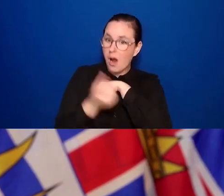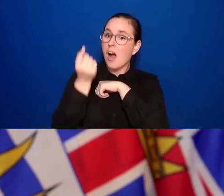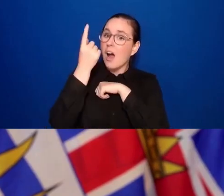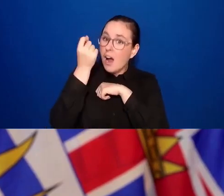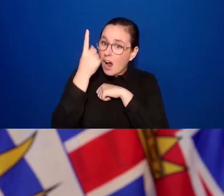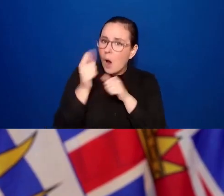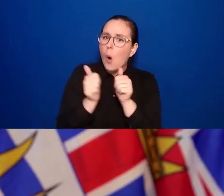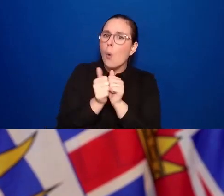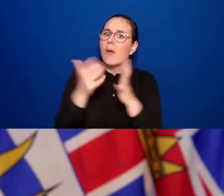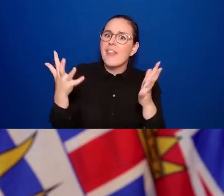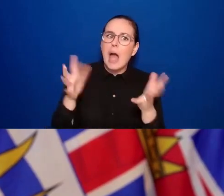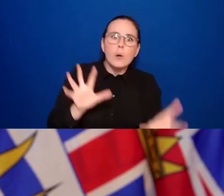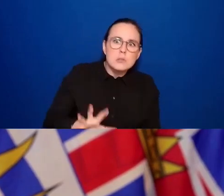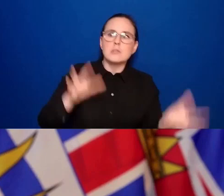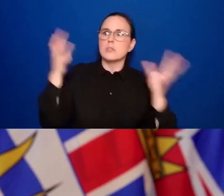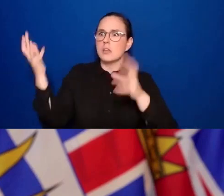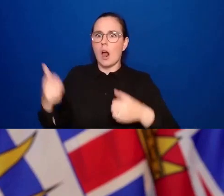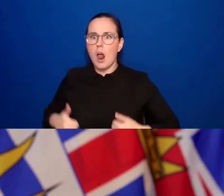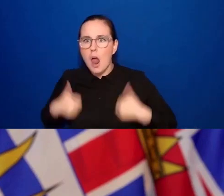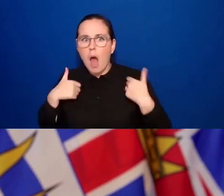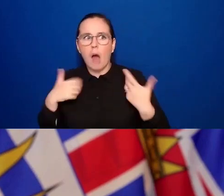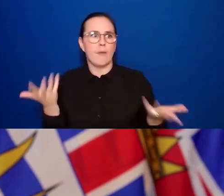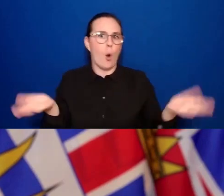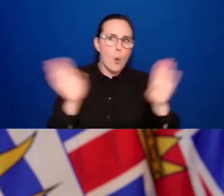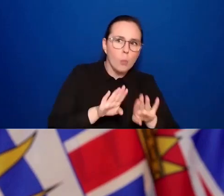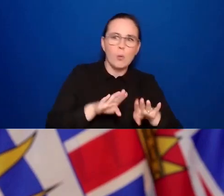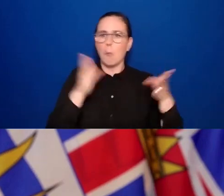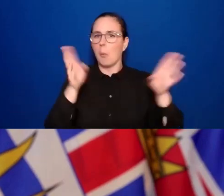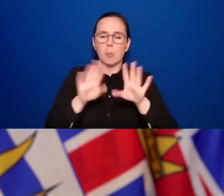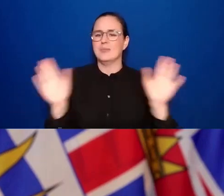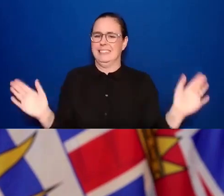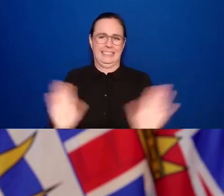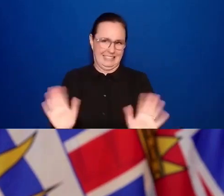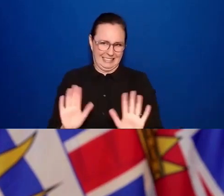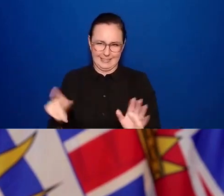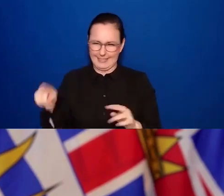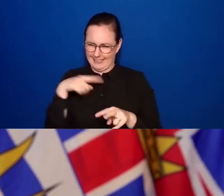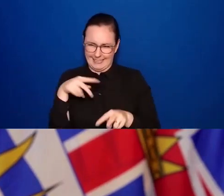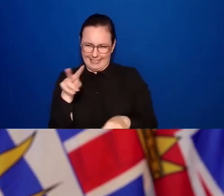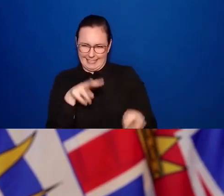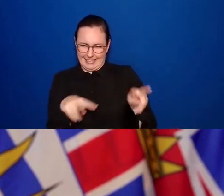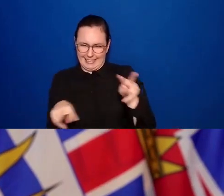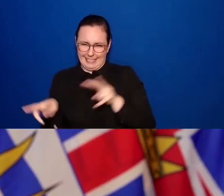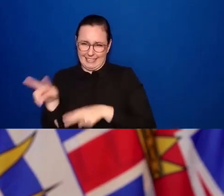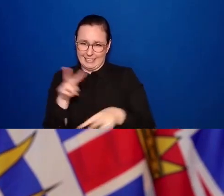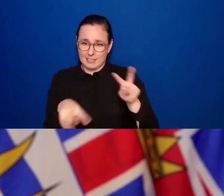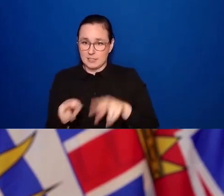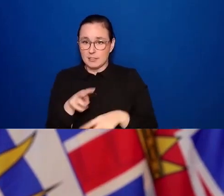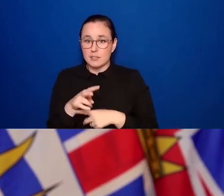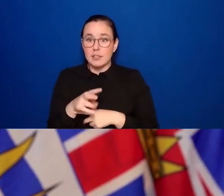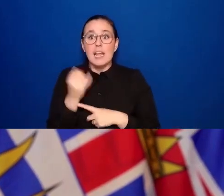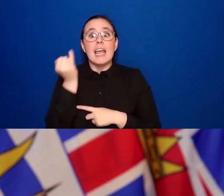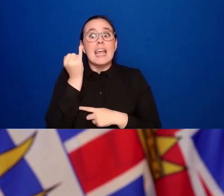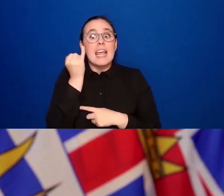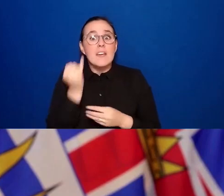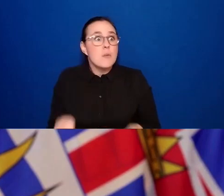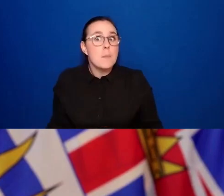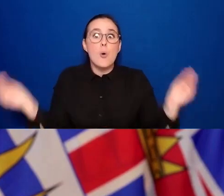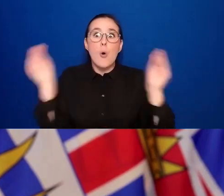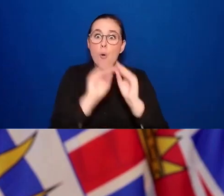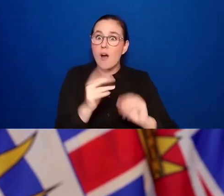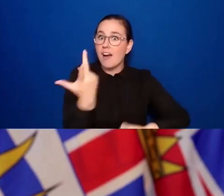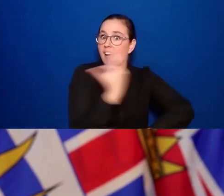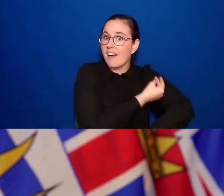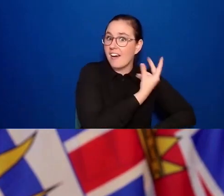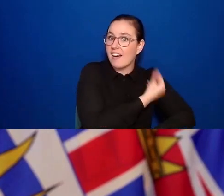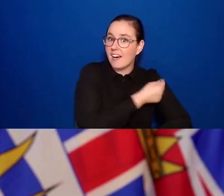lives, recognizing that we can mitigate this risk a lot by having people immunized. So it is an incentive for